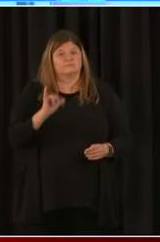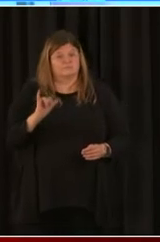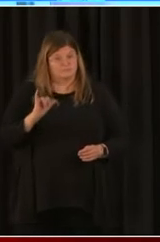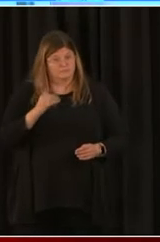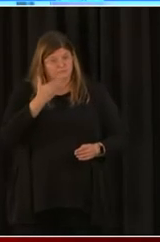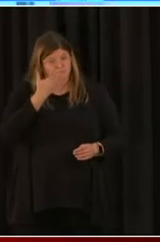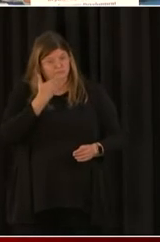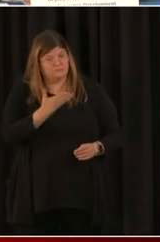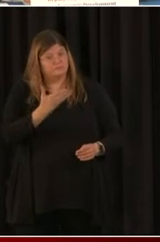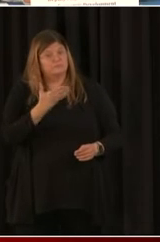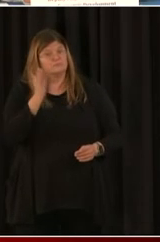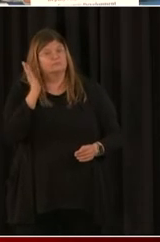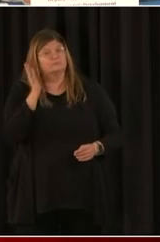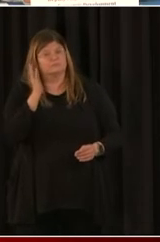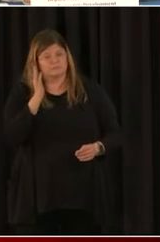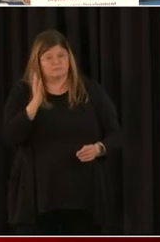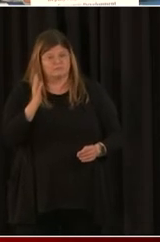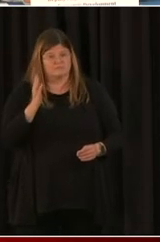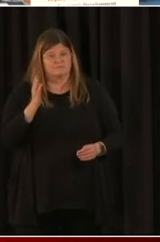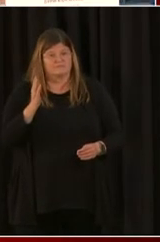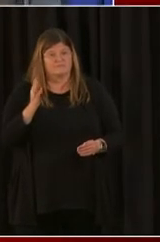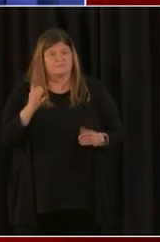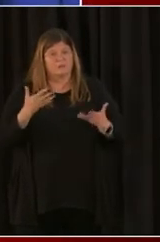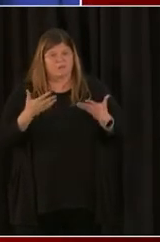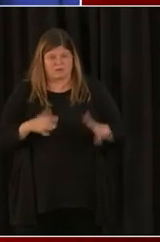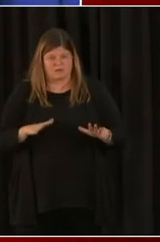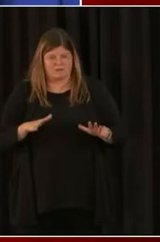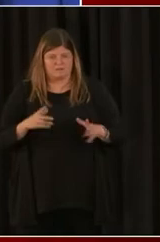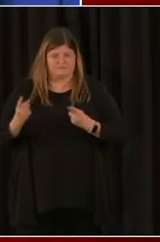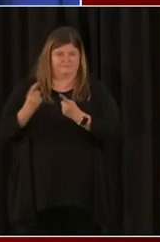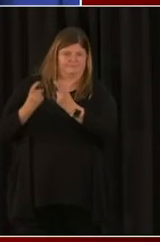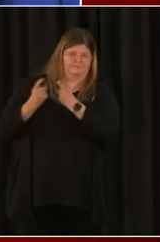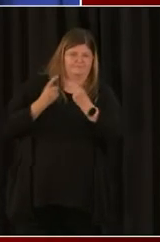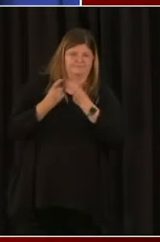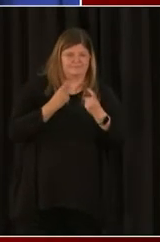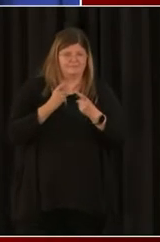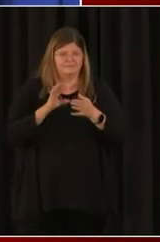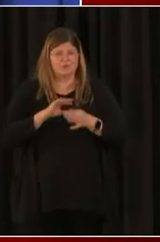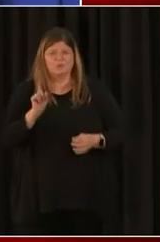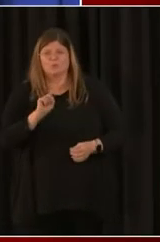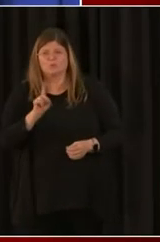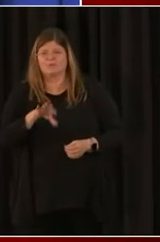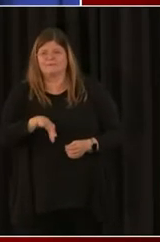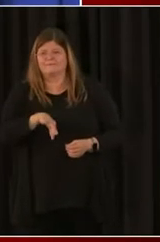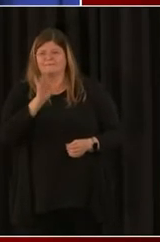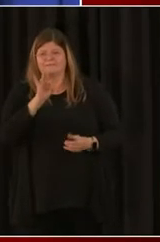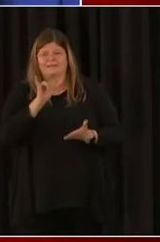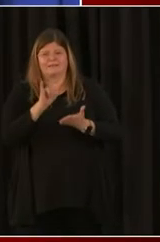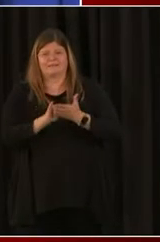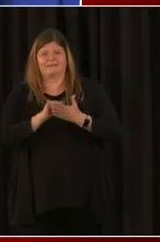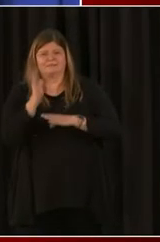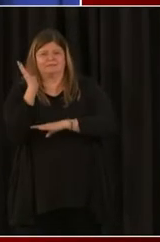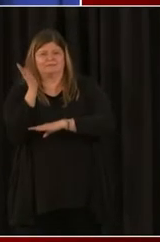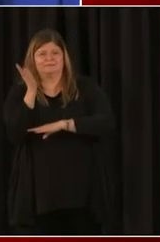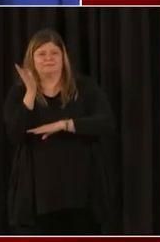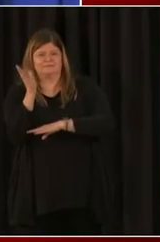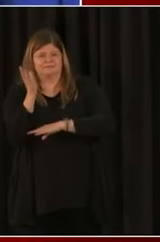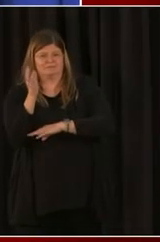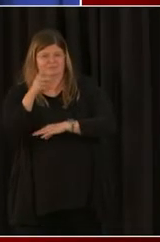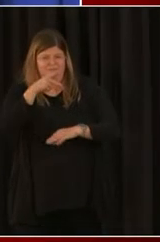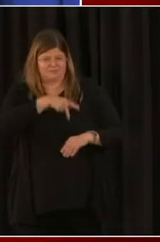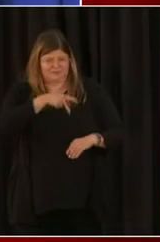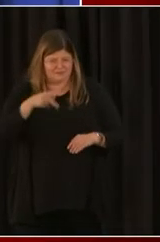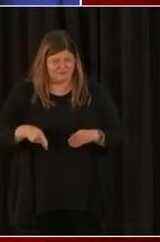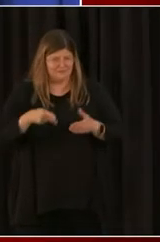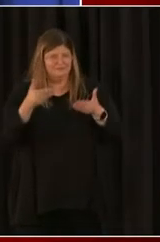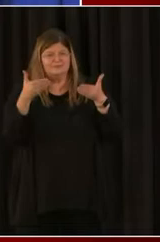callers have already asked where they can find this presentation. So we're going to make sure that your PowerPoint slides are presented and posted